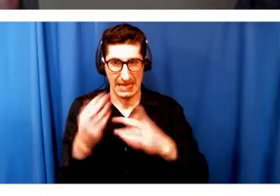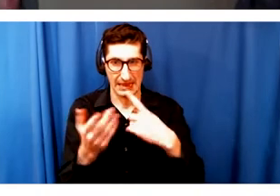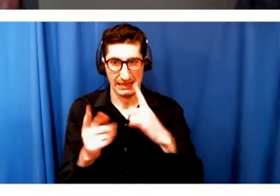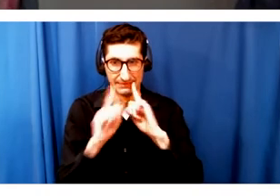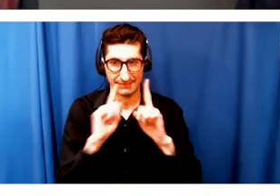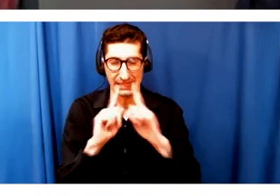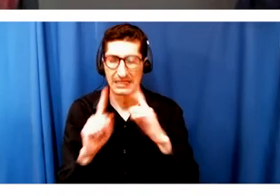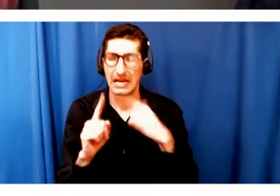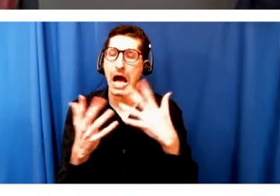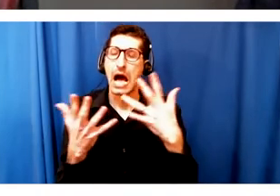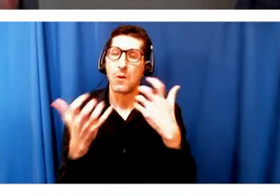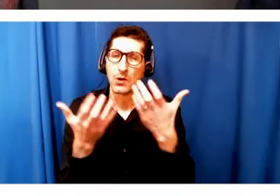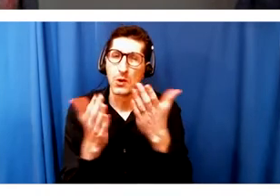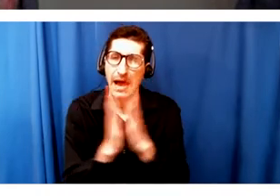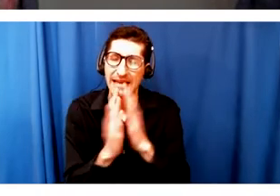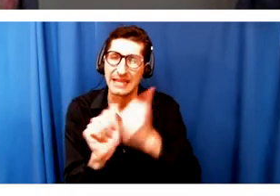about this question.